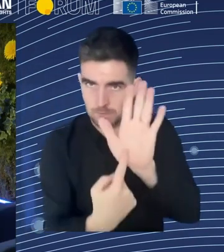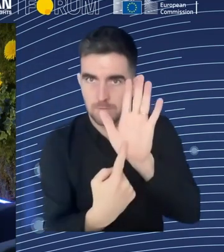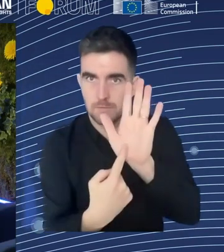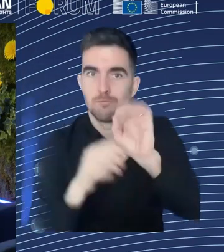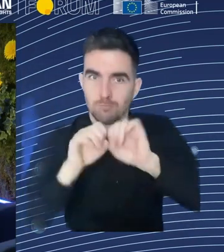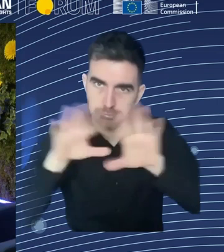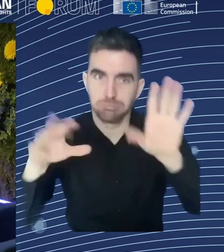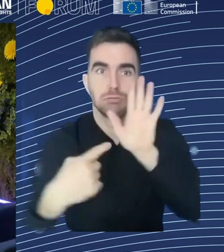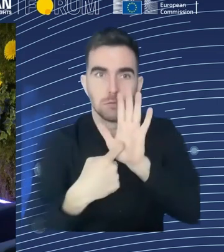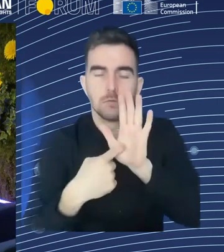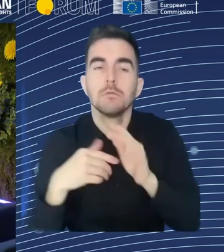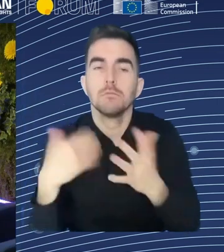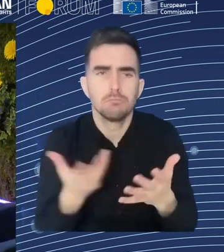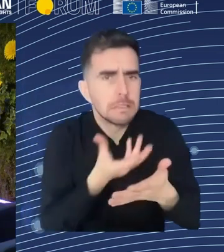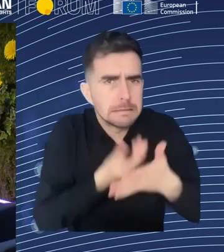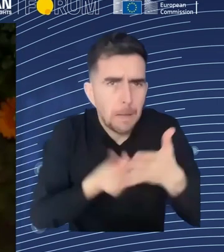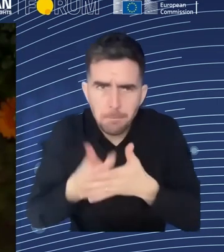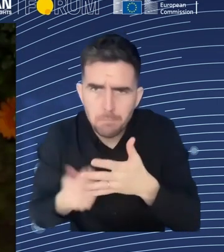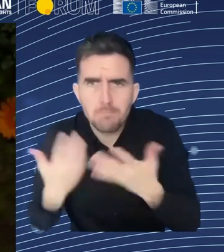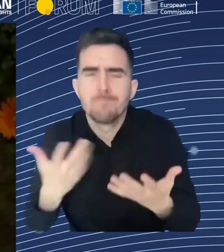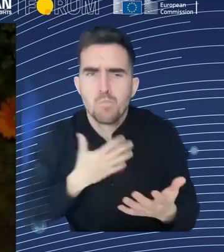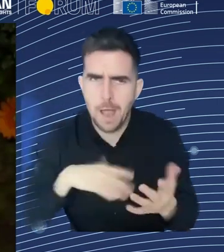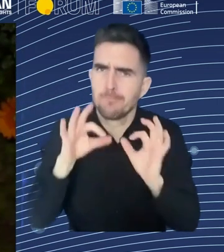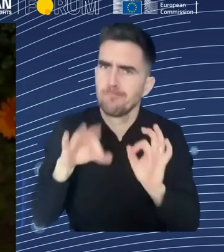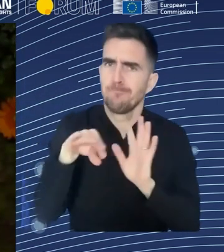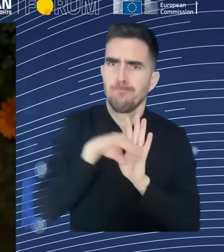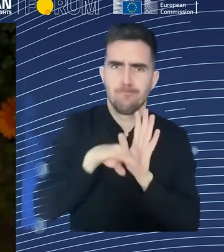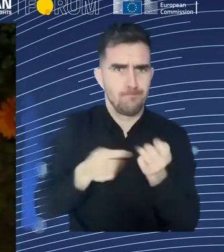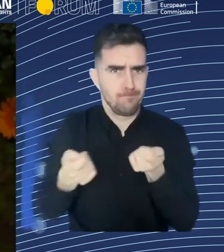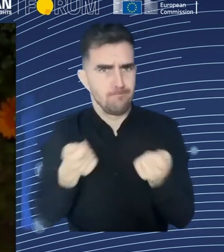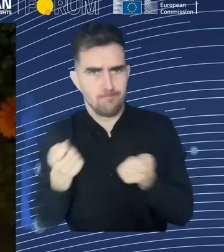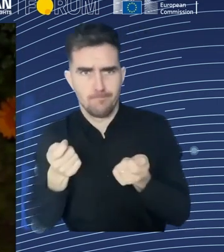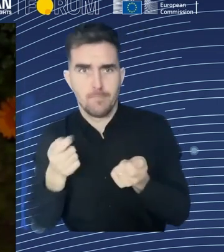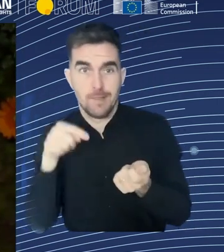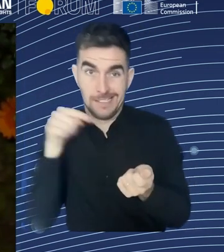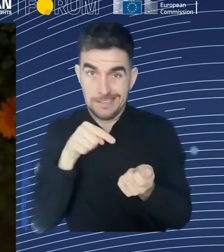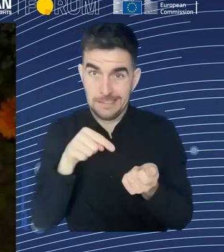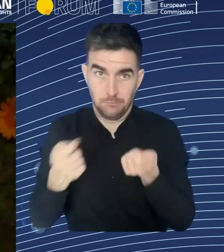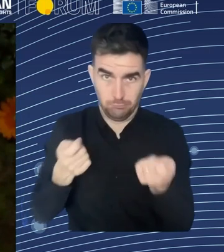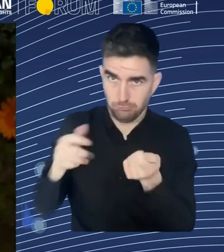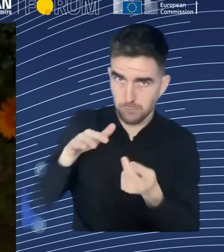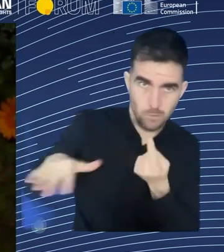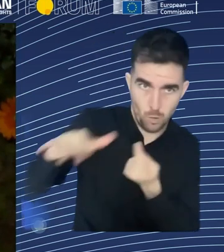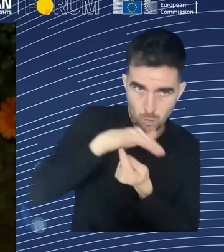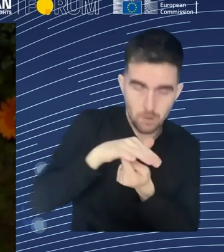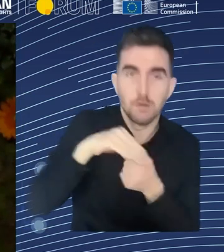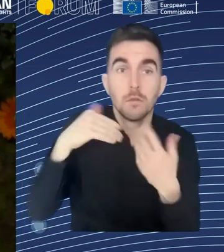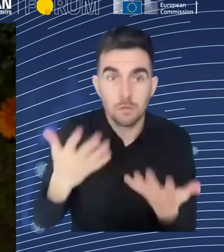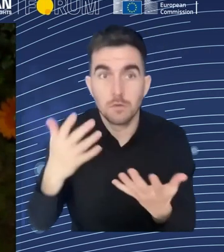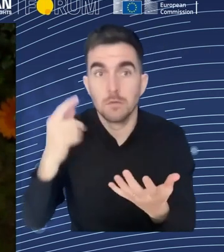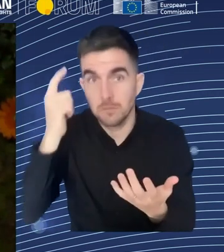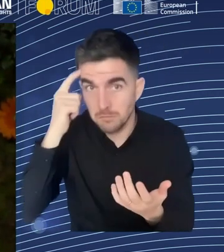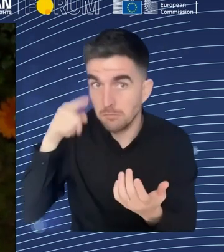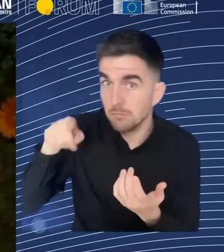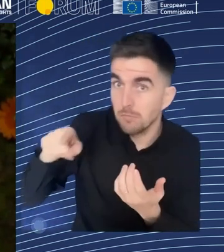responsibility to the exercise of those managerial functions. So the challenge for any new regulation will be both to tackle the